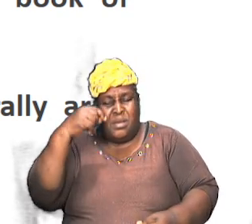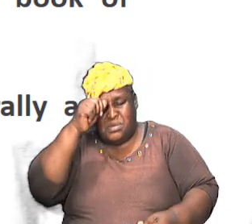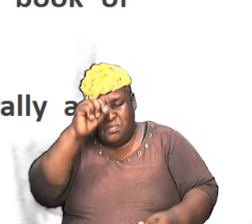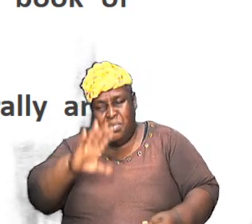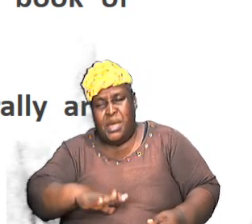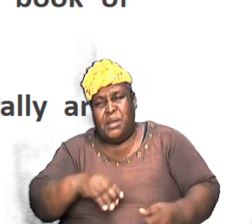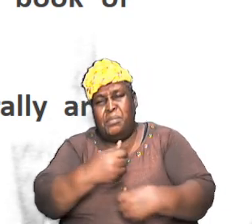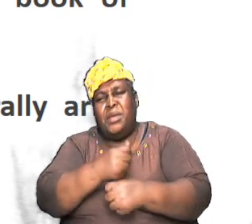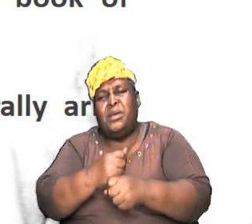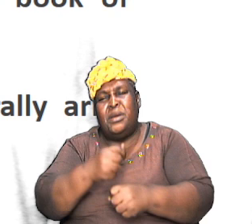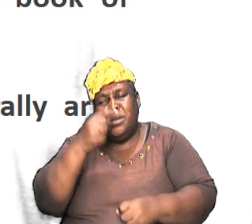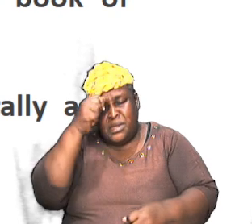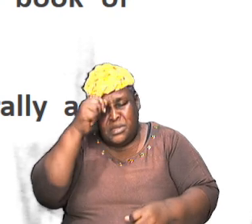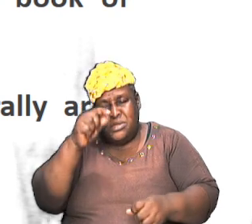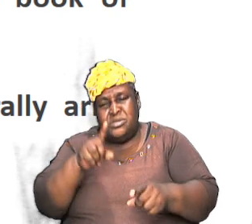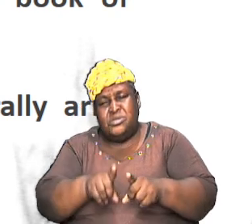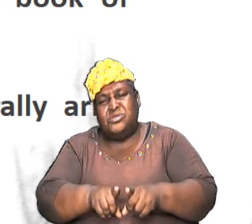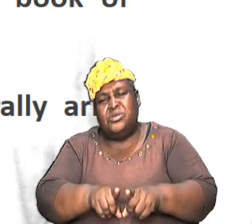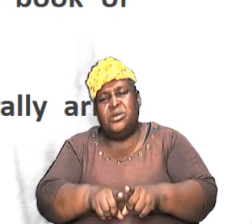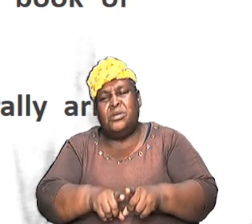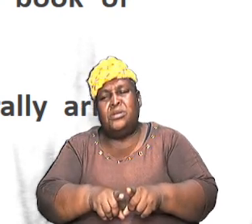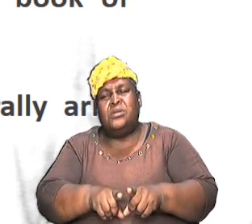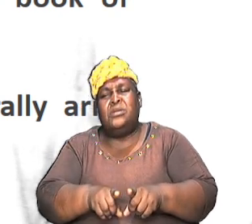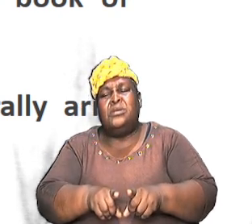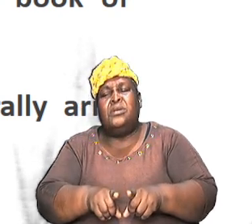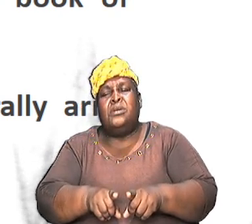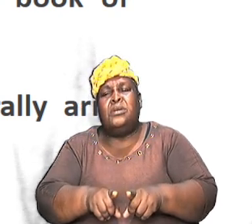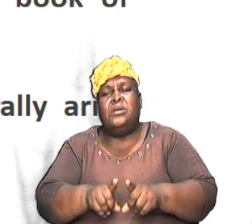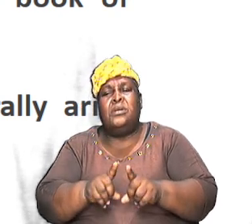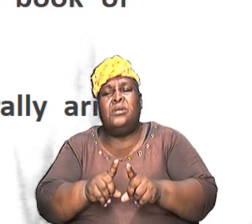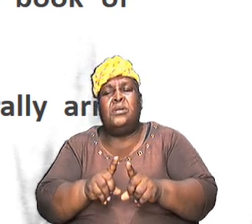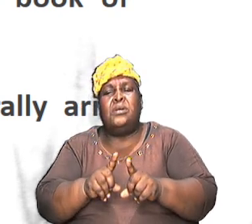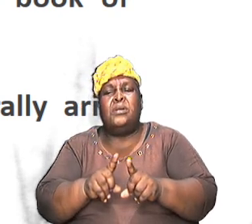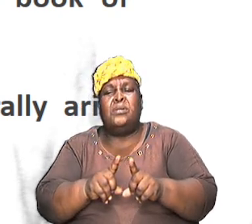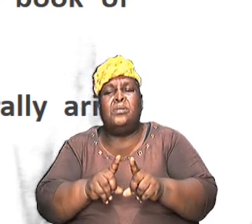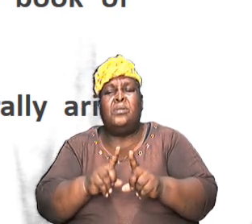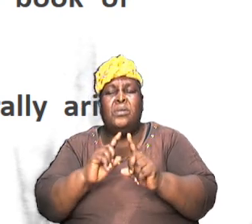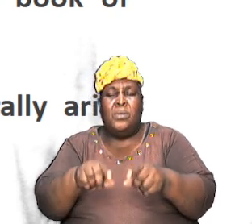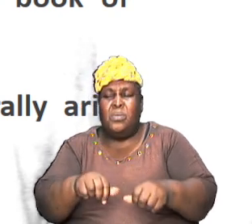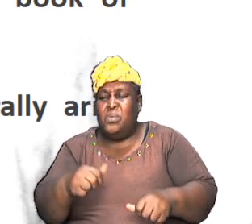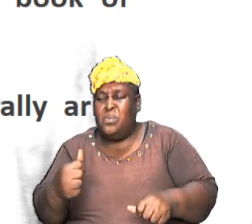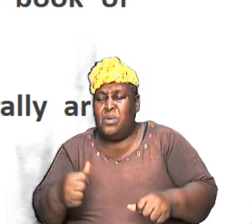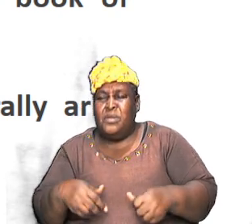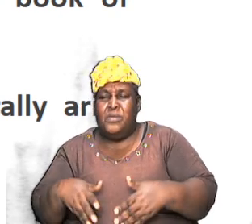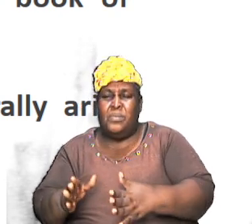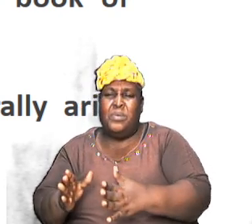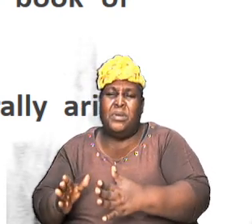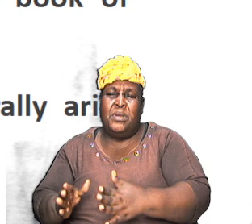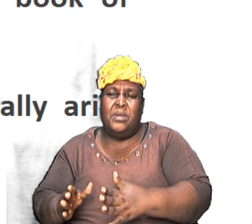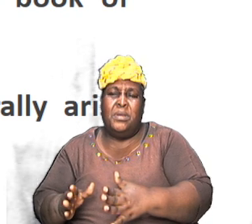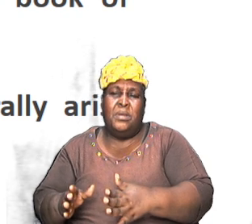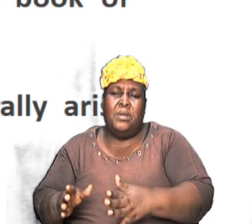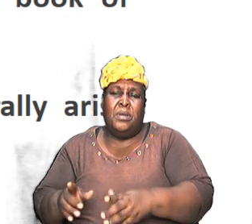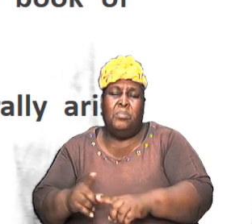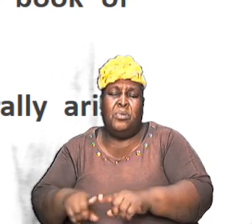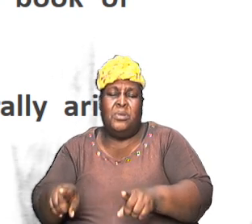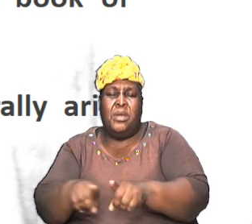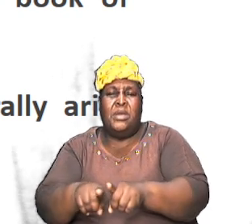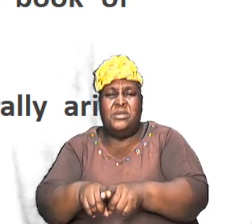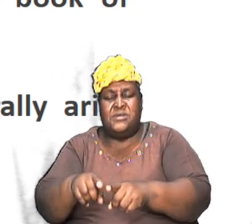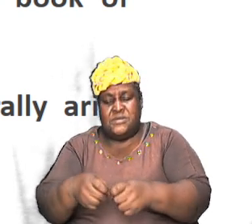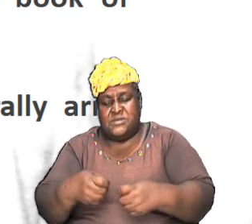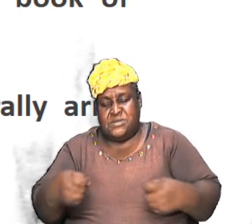decision and he went the wrong way but immediately as the sin occurred